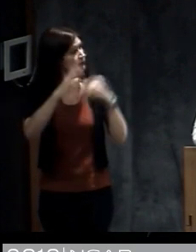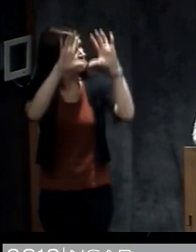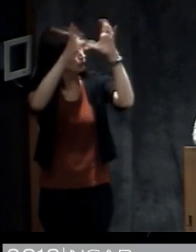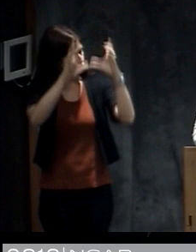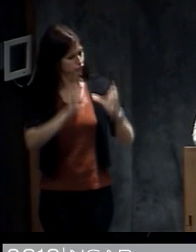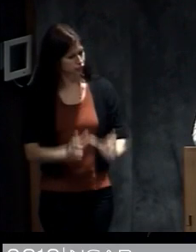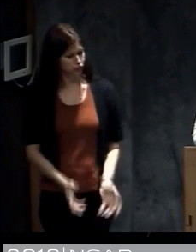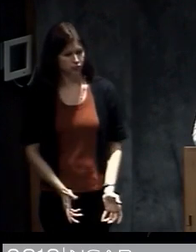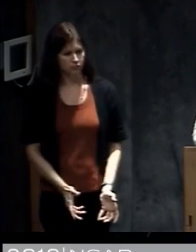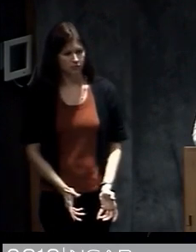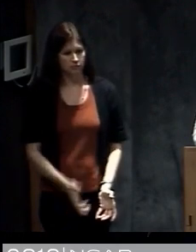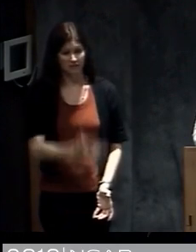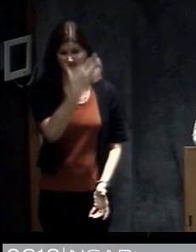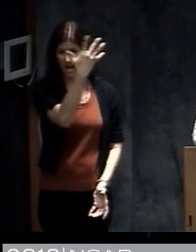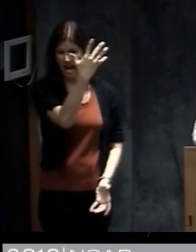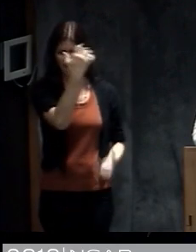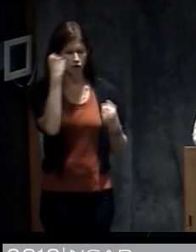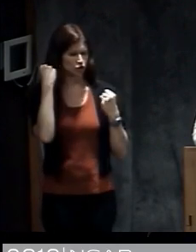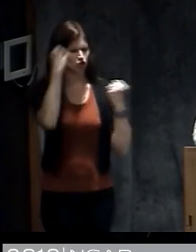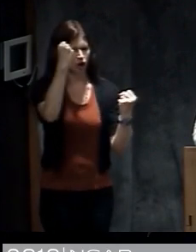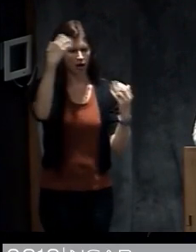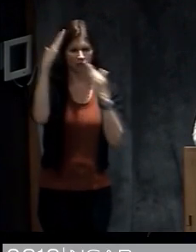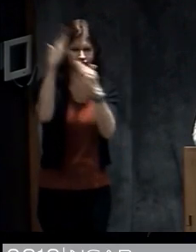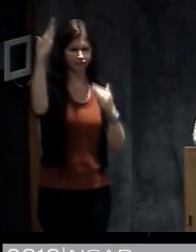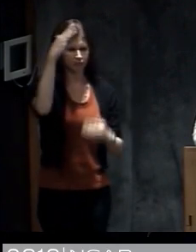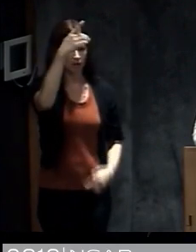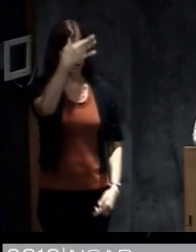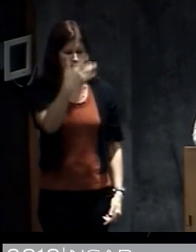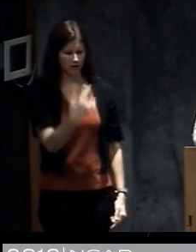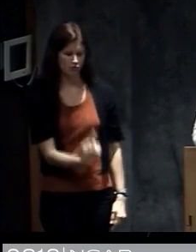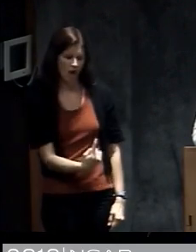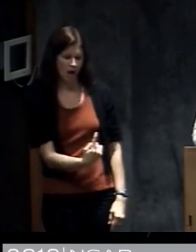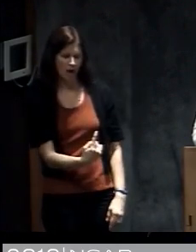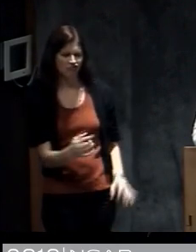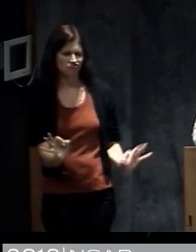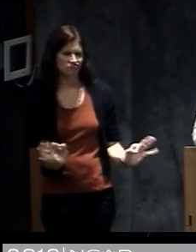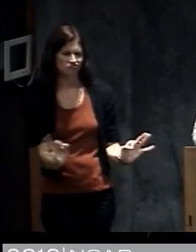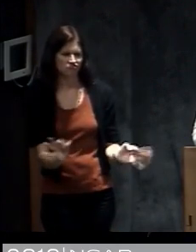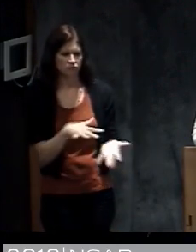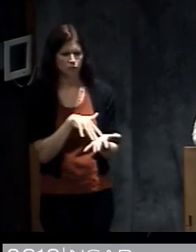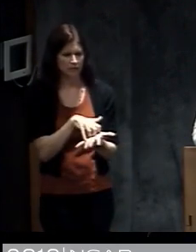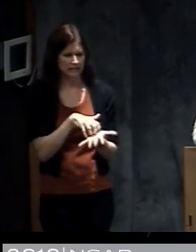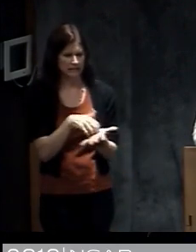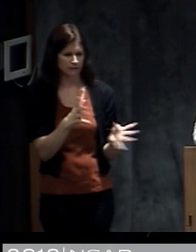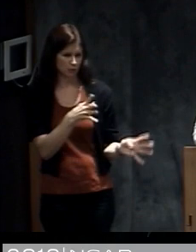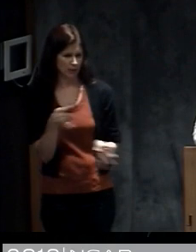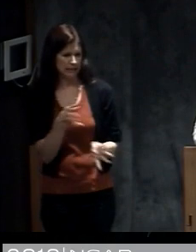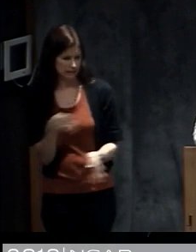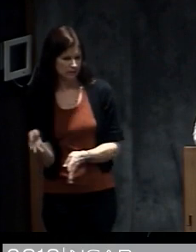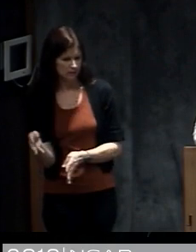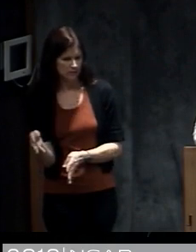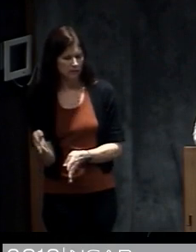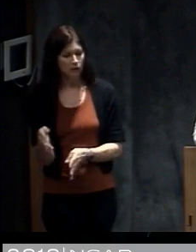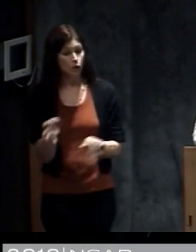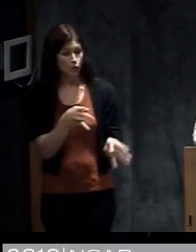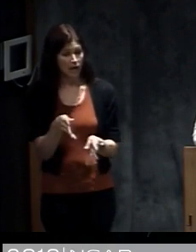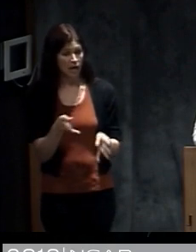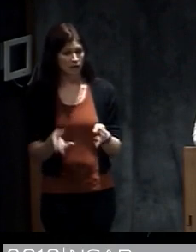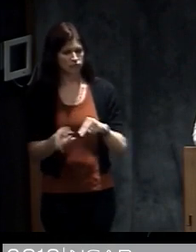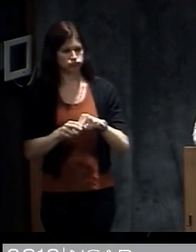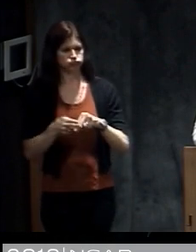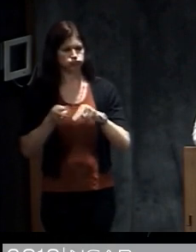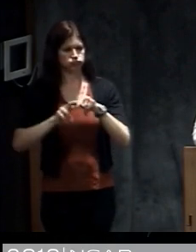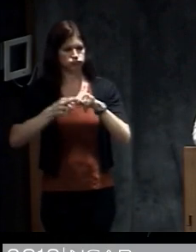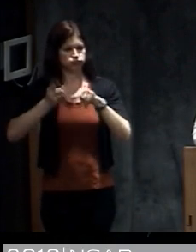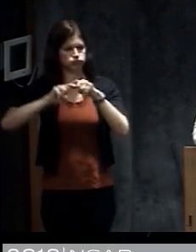one through five where five is the strongest and one is a relatively weak hurricane in terms of the wind speeds. You can see how the wind speeds grow up as the